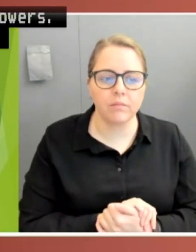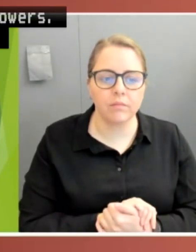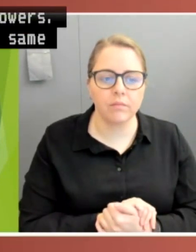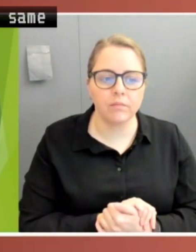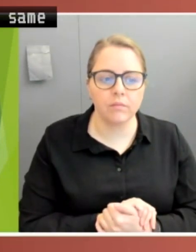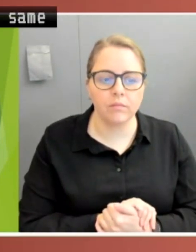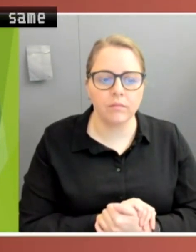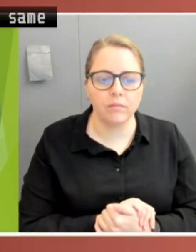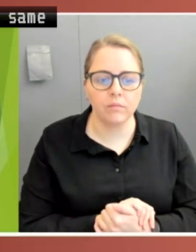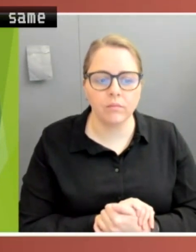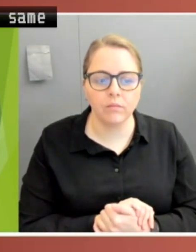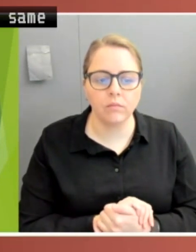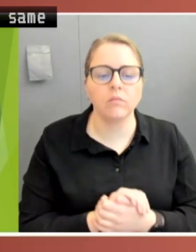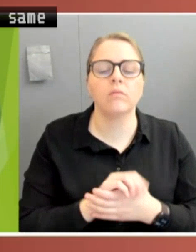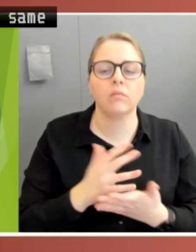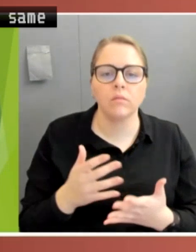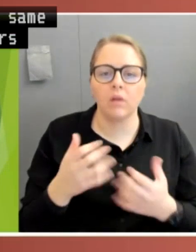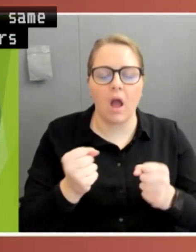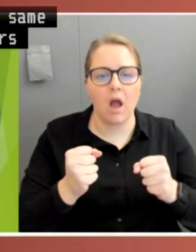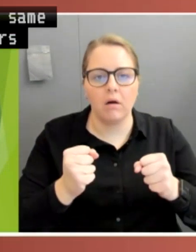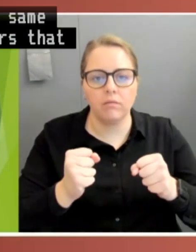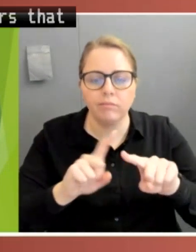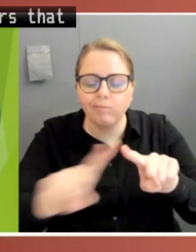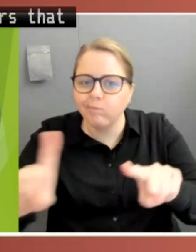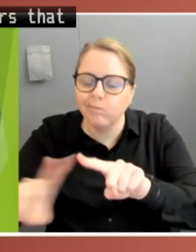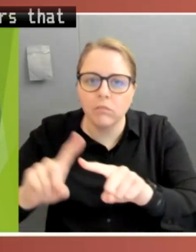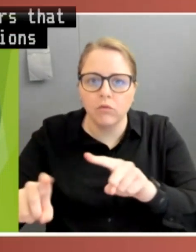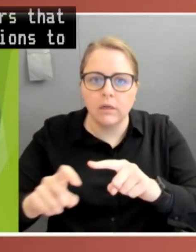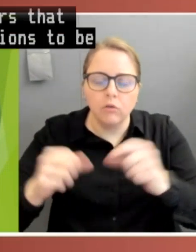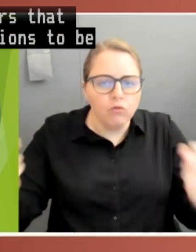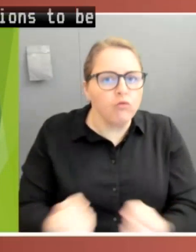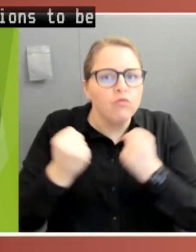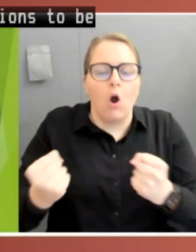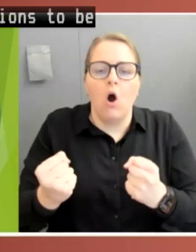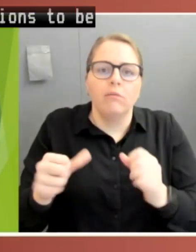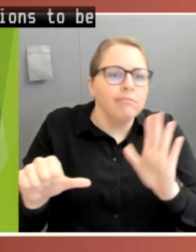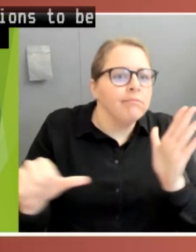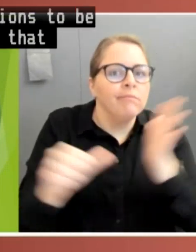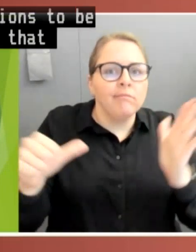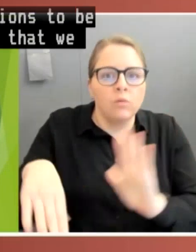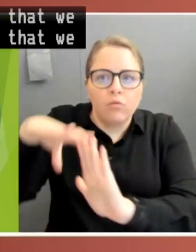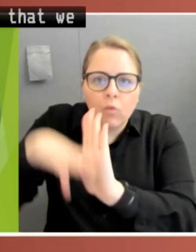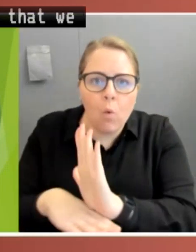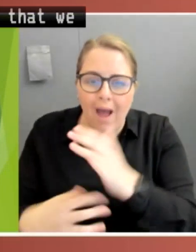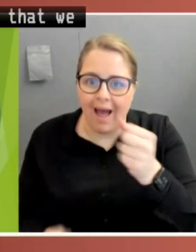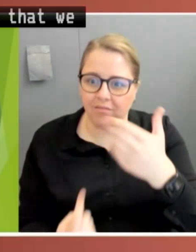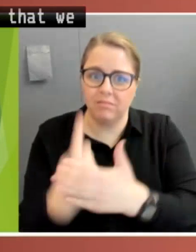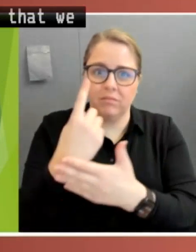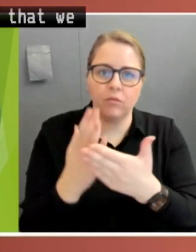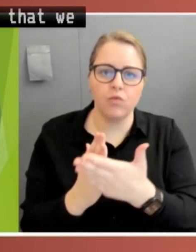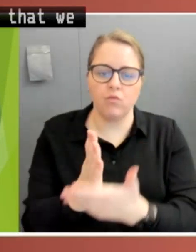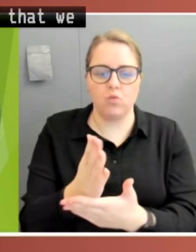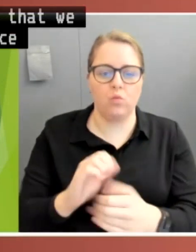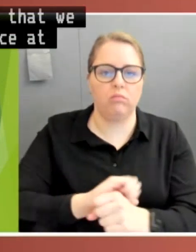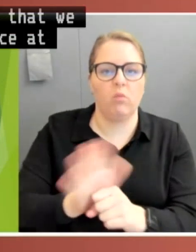extraordinary decisions to be made that affect liberties that we simply would not countenance at any other time. And given those